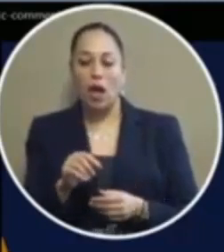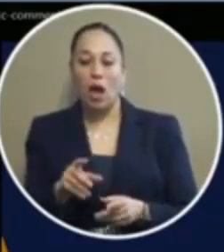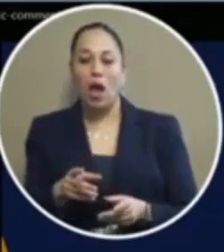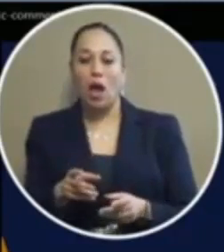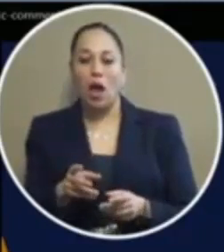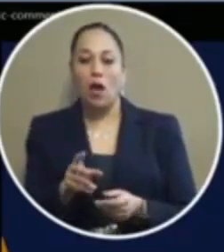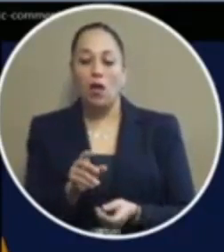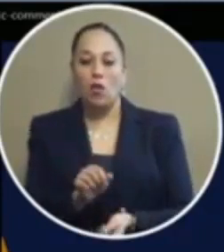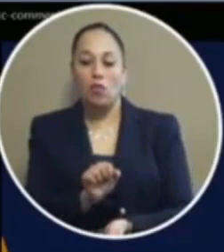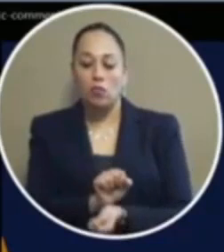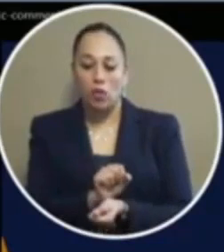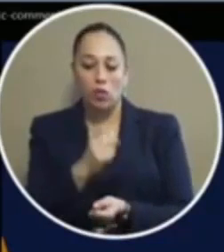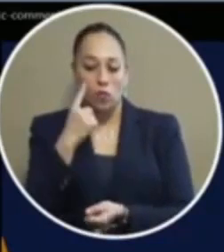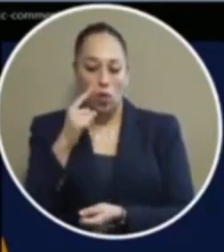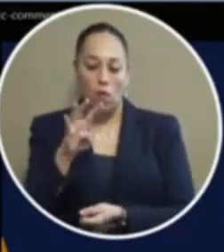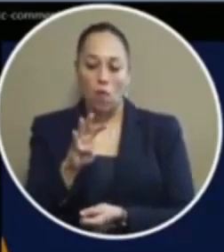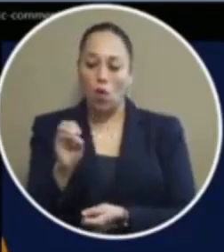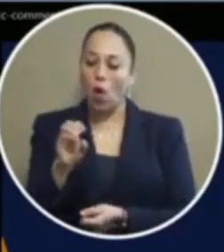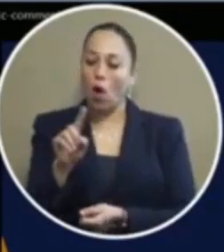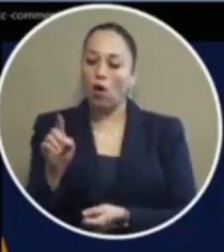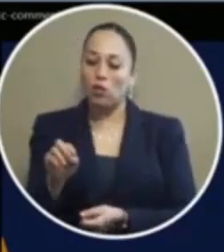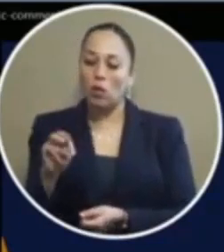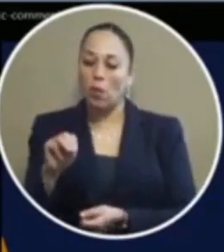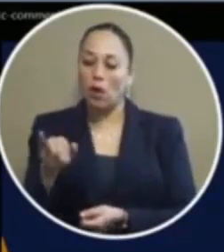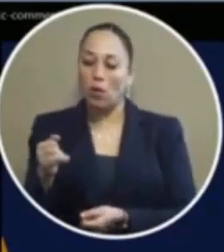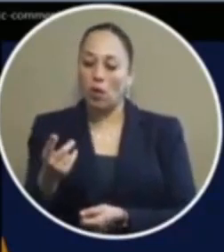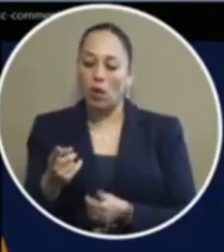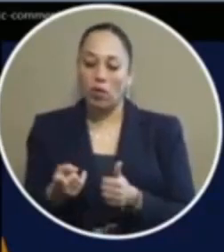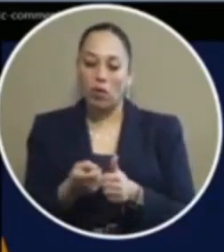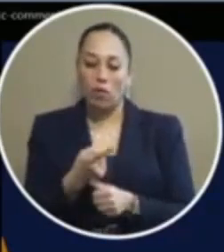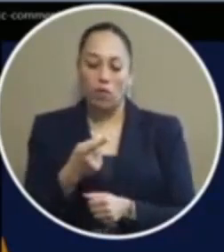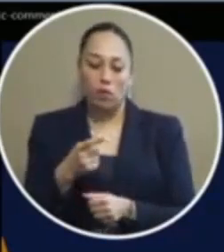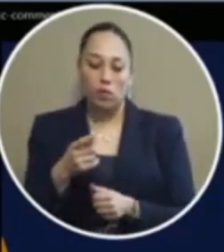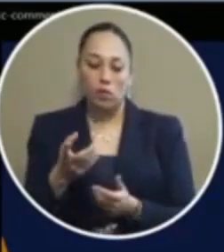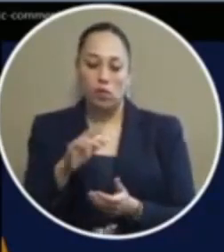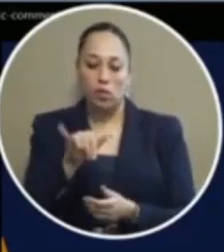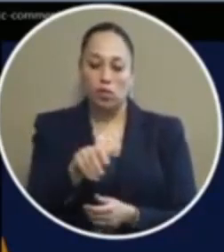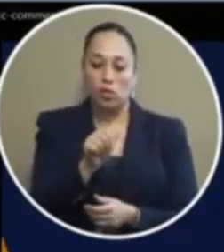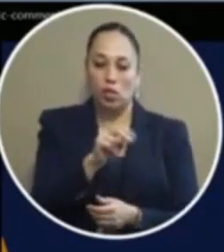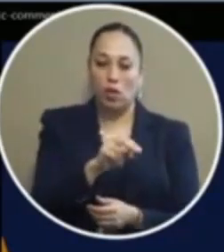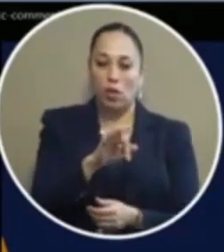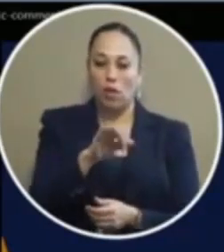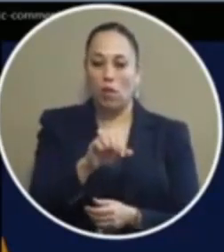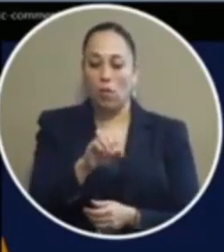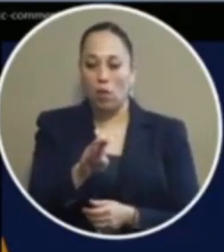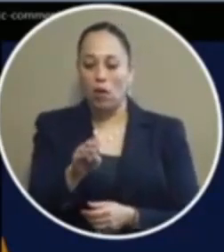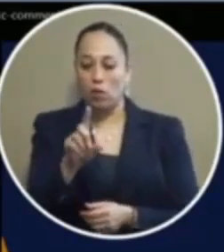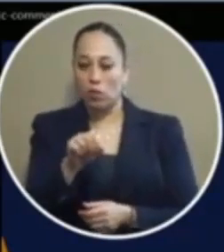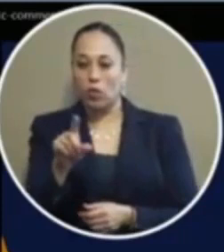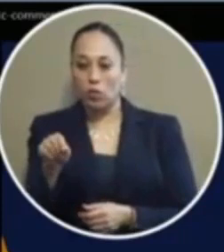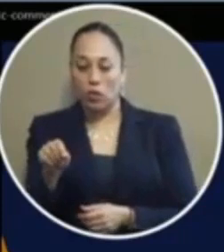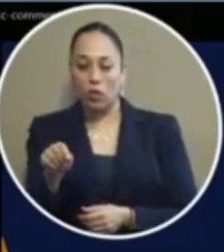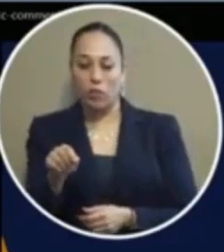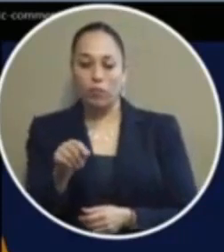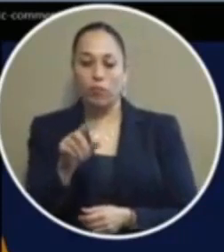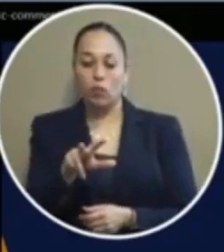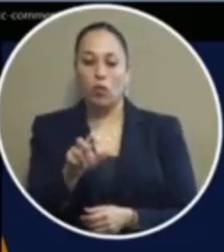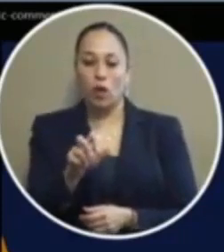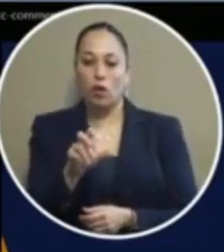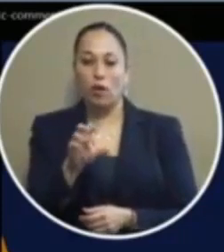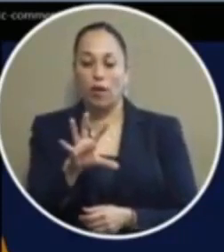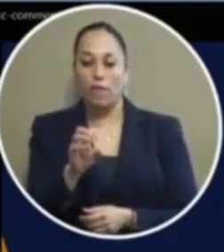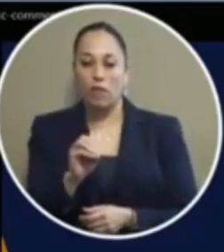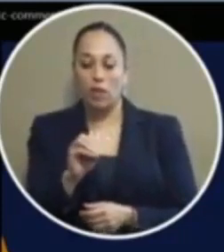possession over four ounces of cannabis marijuana in the first two months of january and february 2020 out of 315